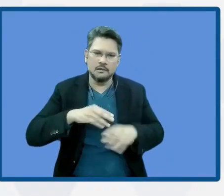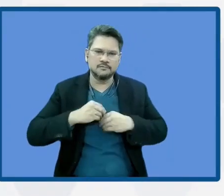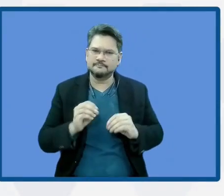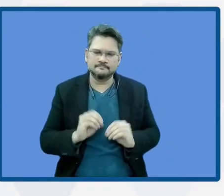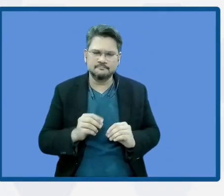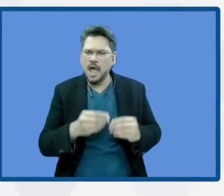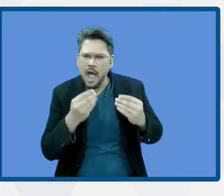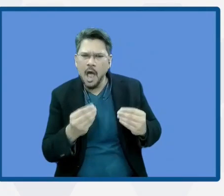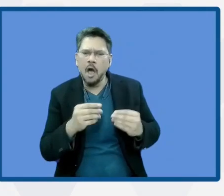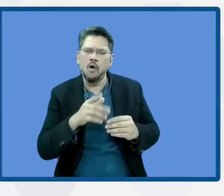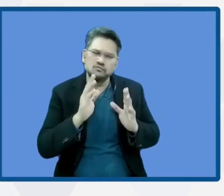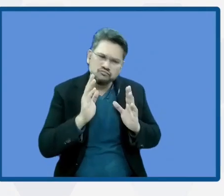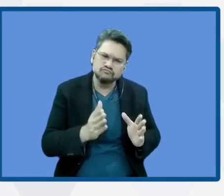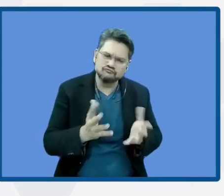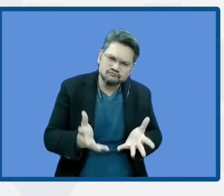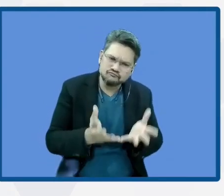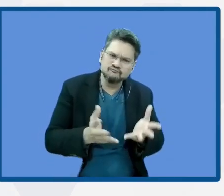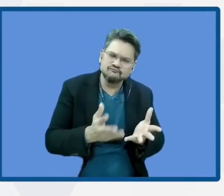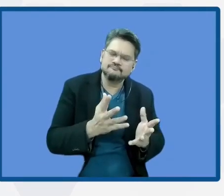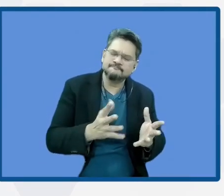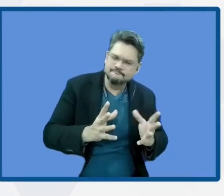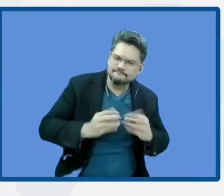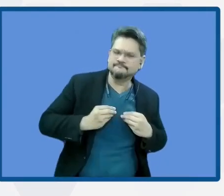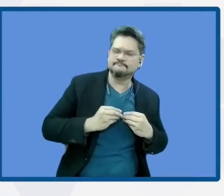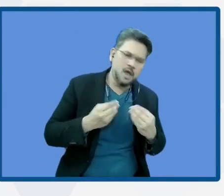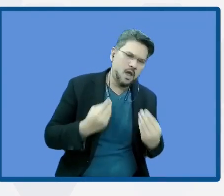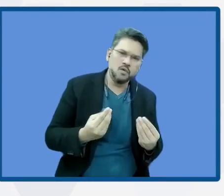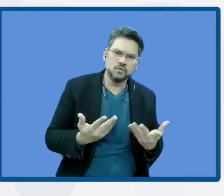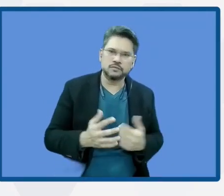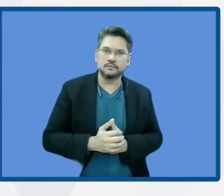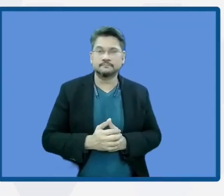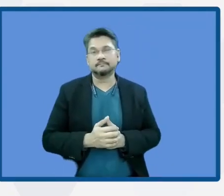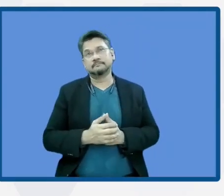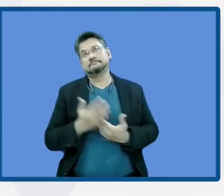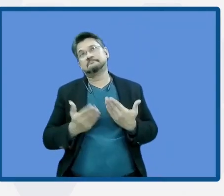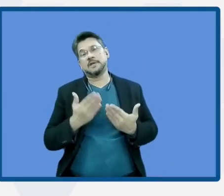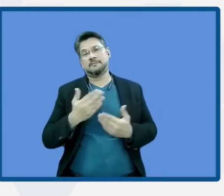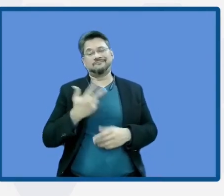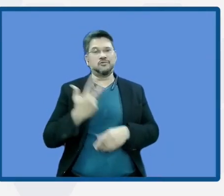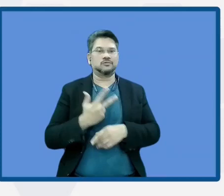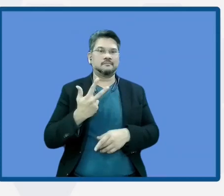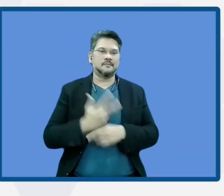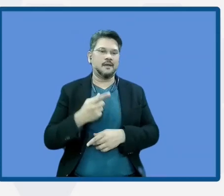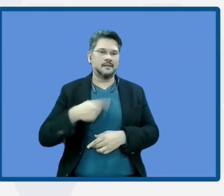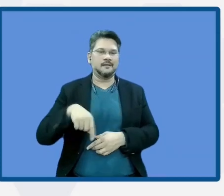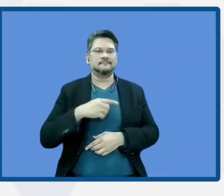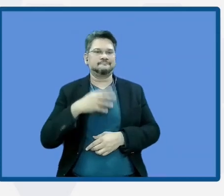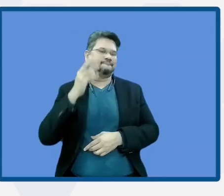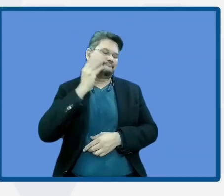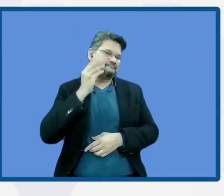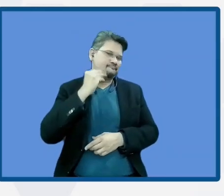Maybe as a personal experience here in Guatemala, we have already identified many times or